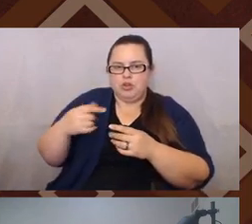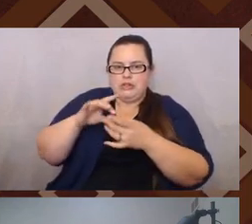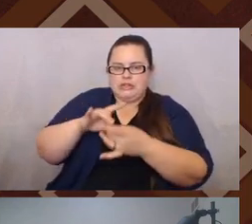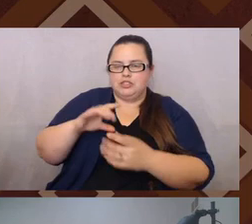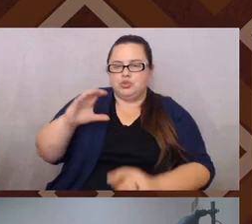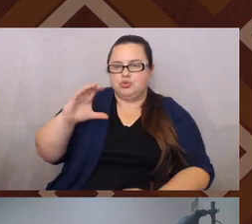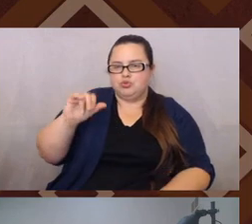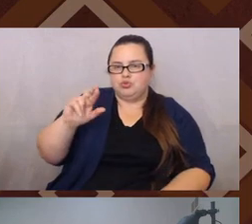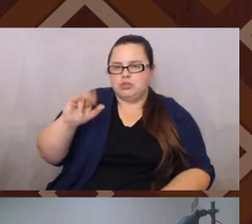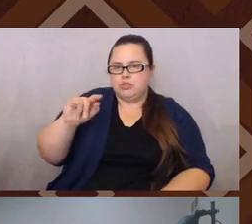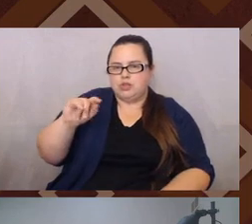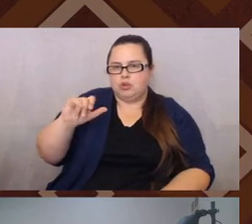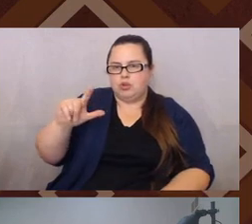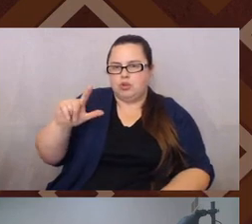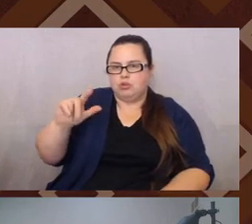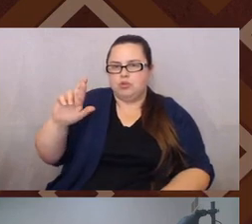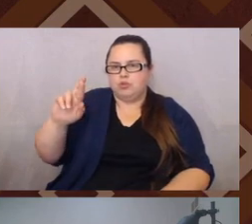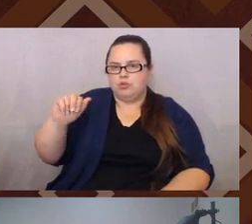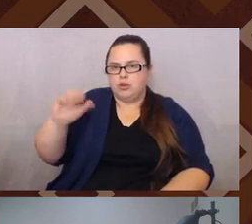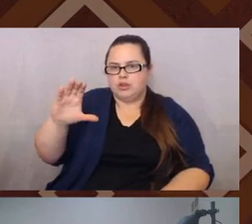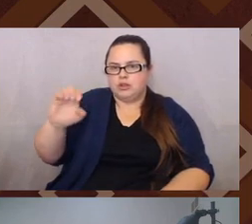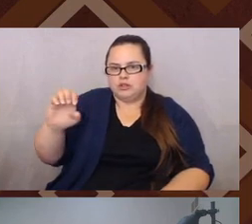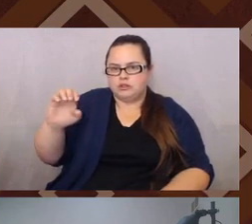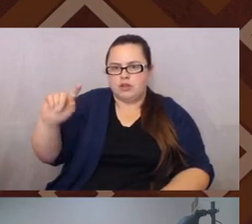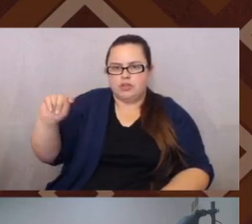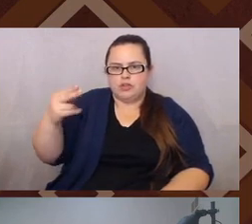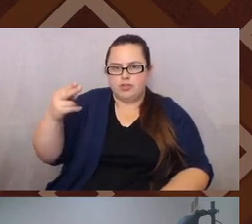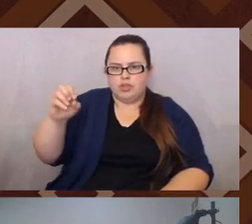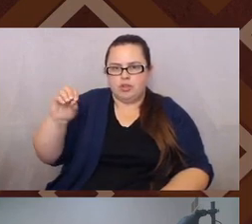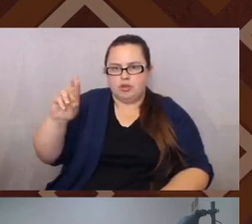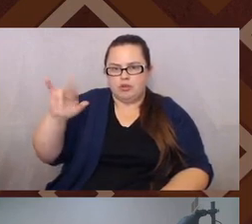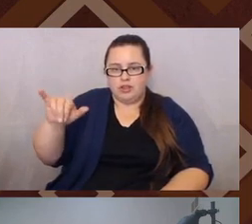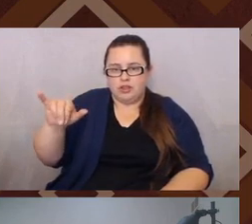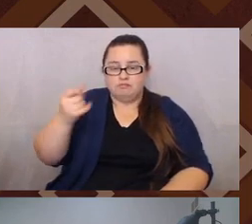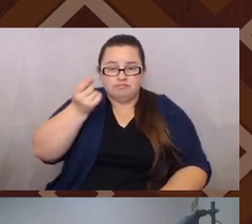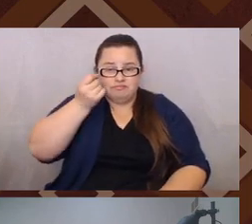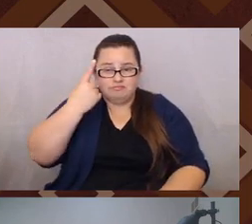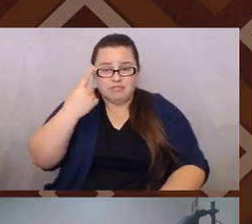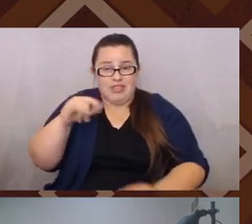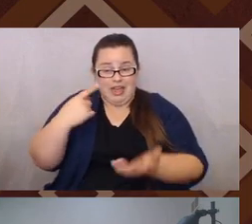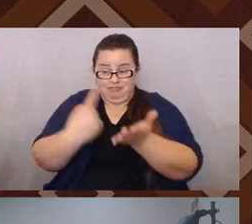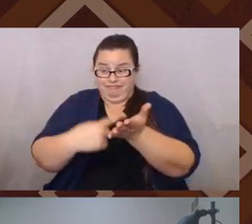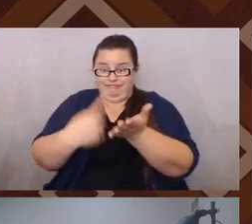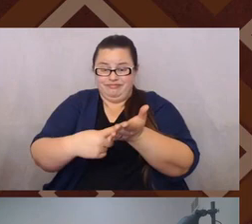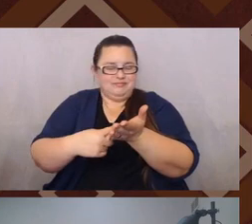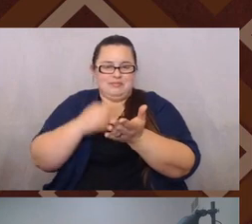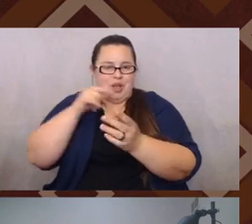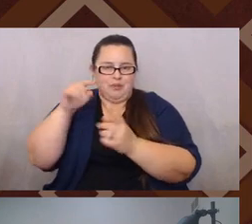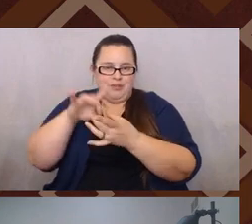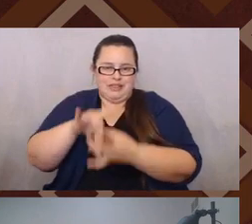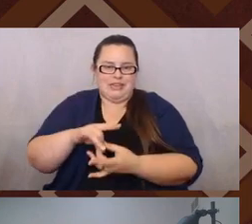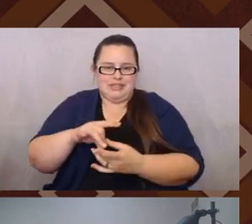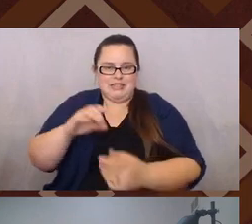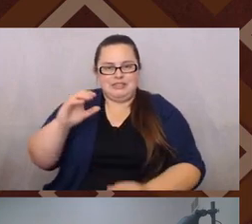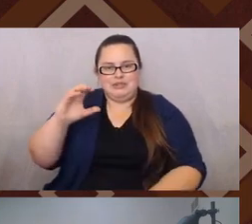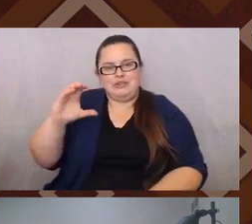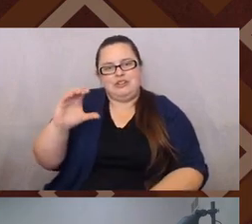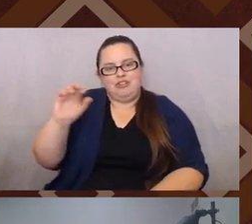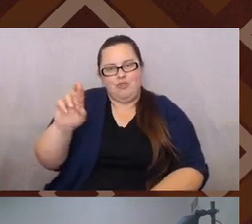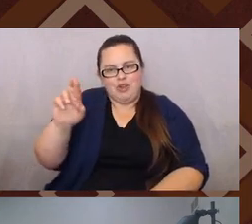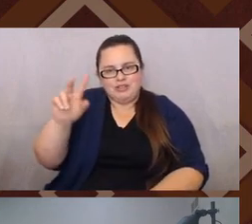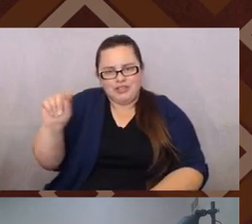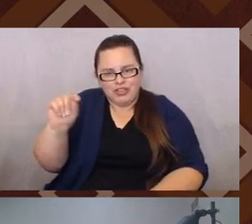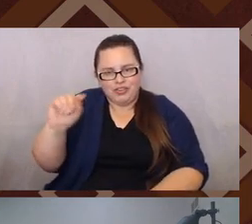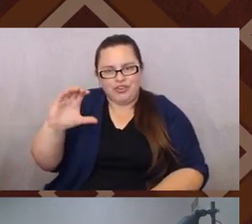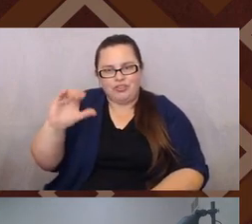which has the debate has actually nothing to do with critical race theory itself. Cause people are misinterpreting a lot of what critical